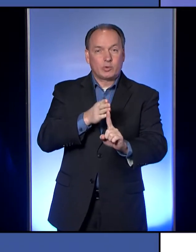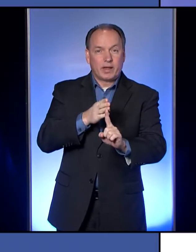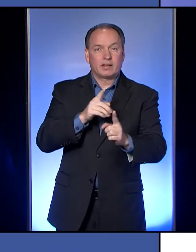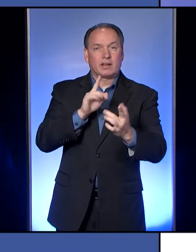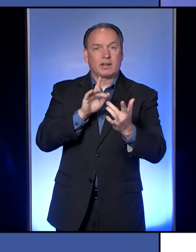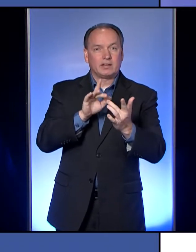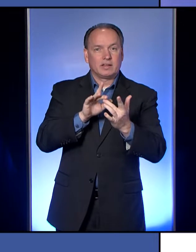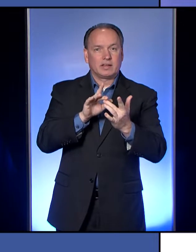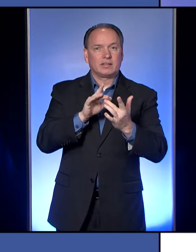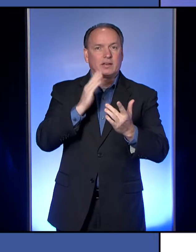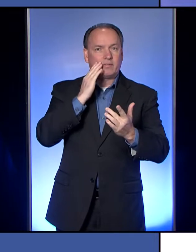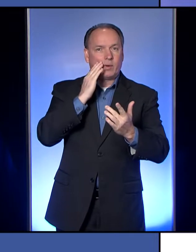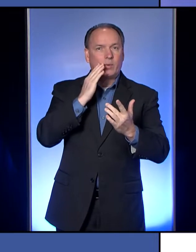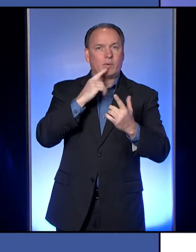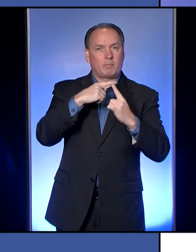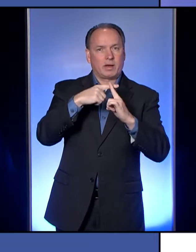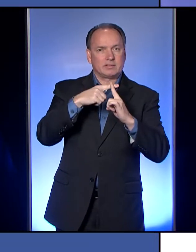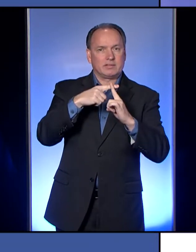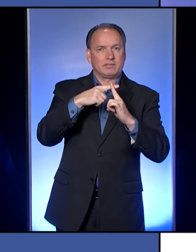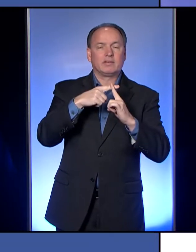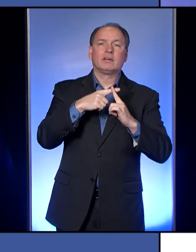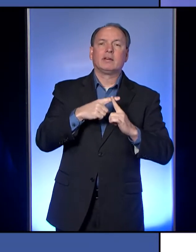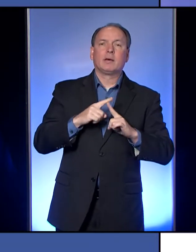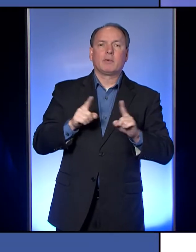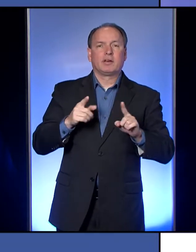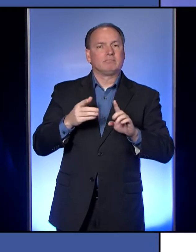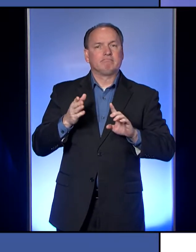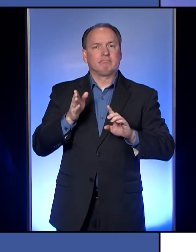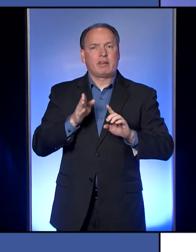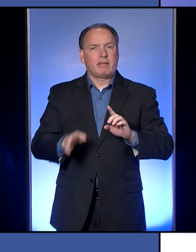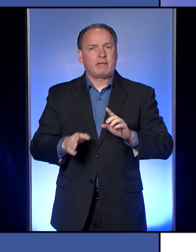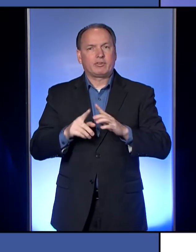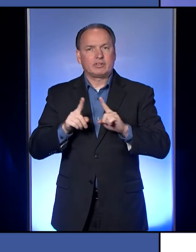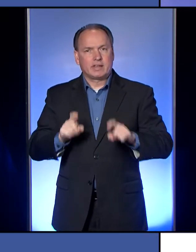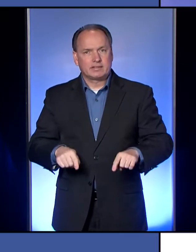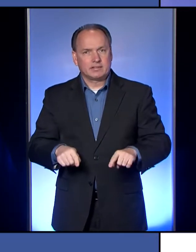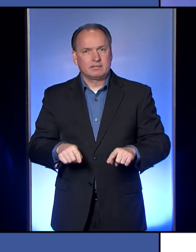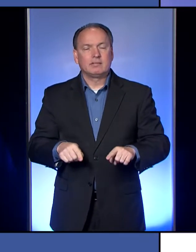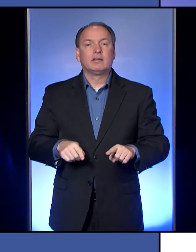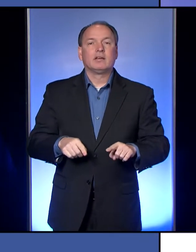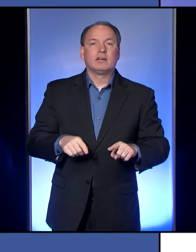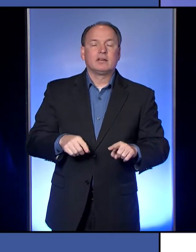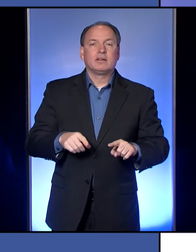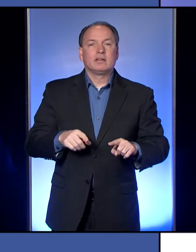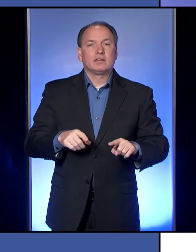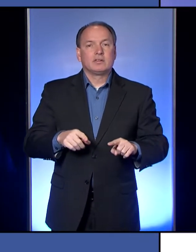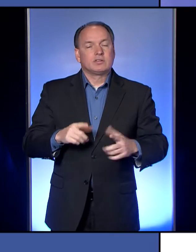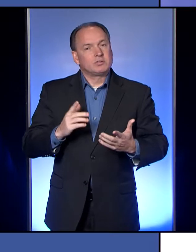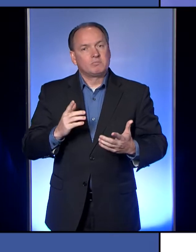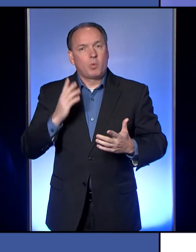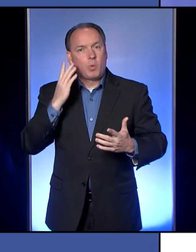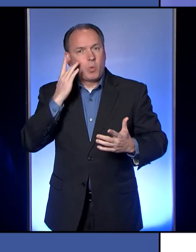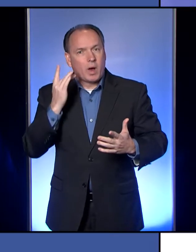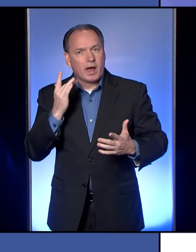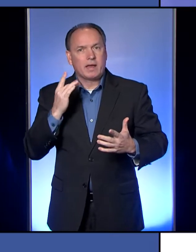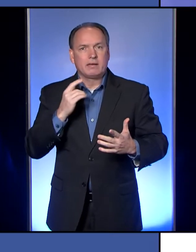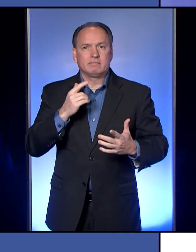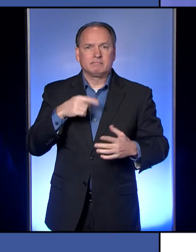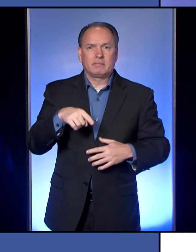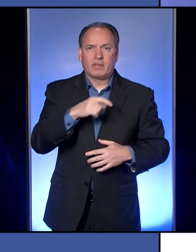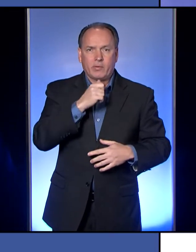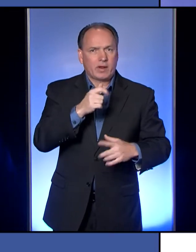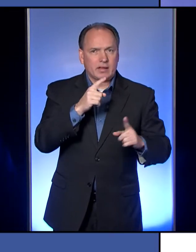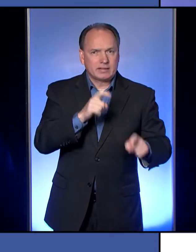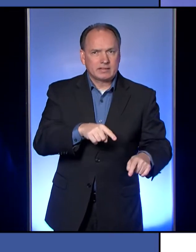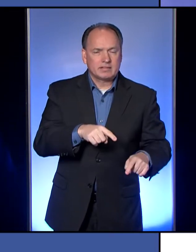However, they were never tested. The standard for them not to be tested was determined and continues to be